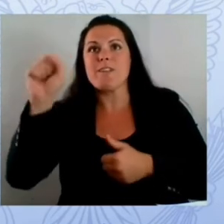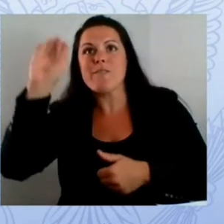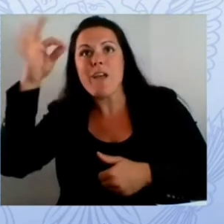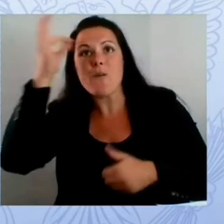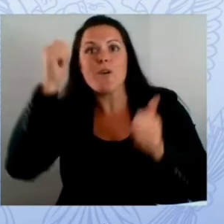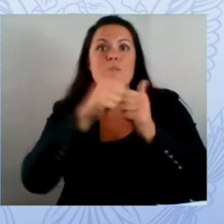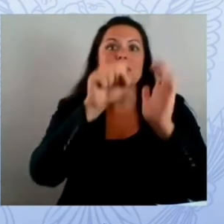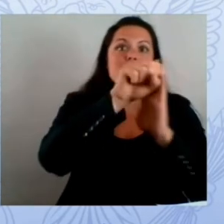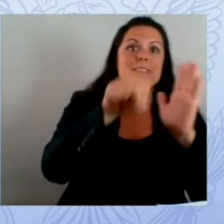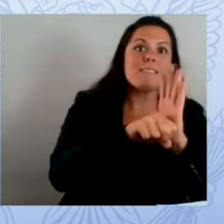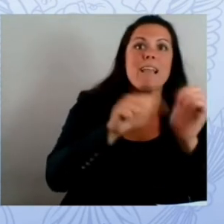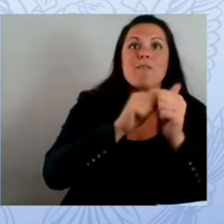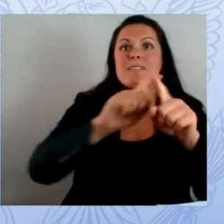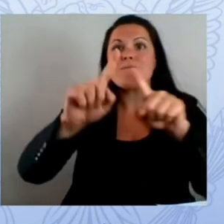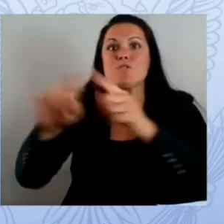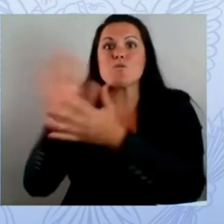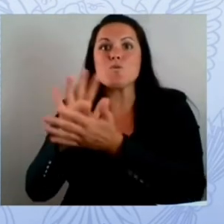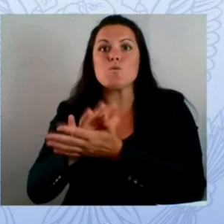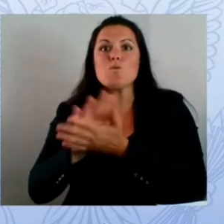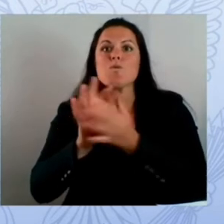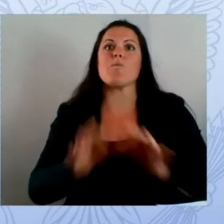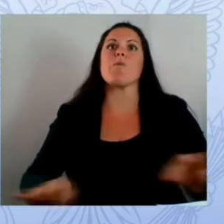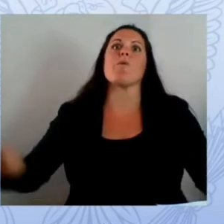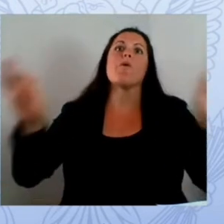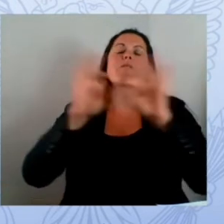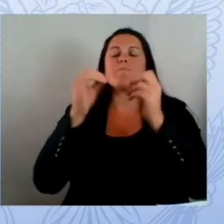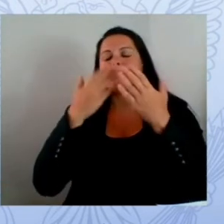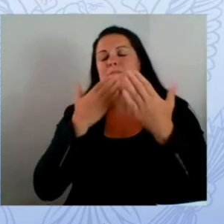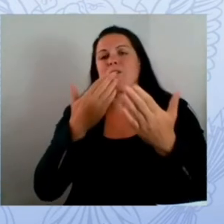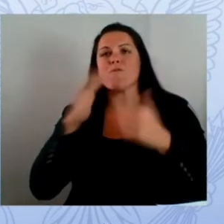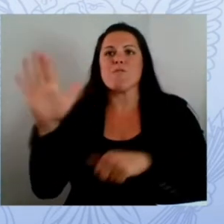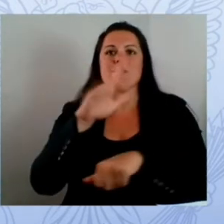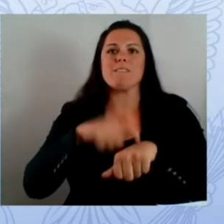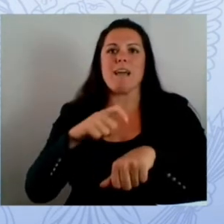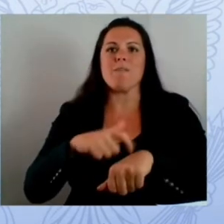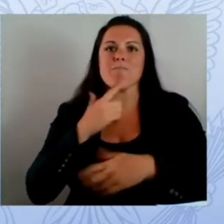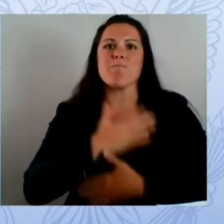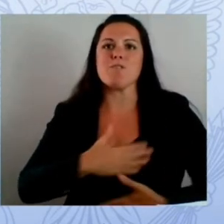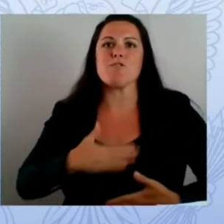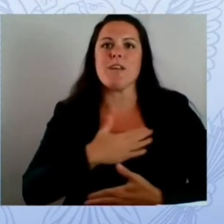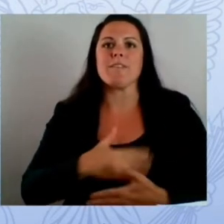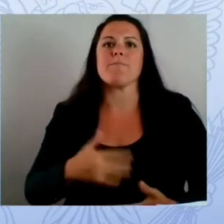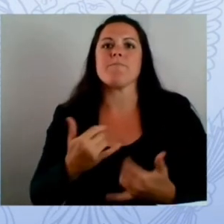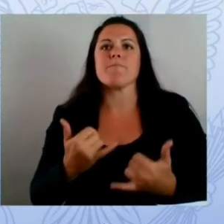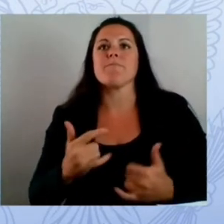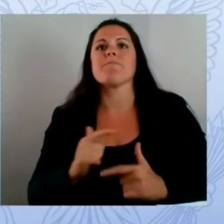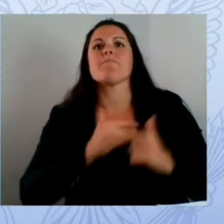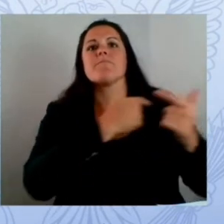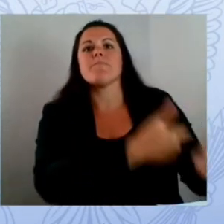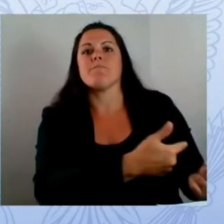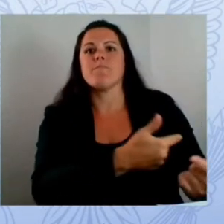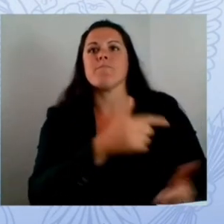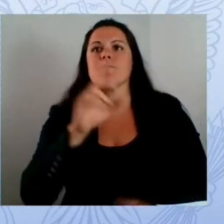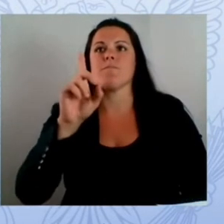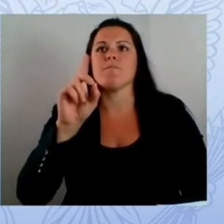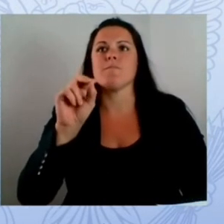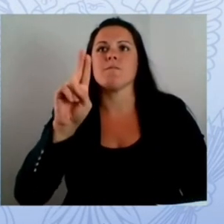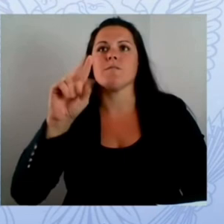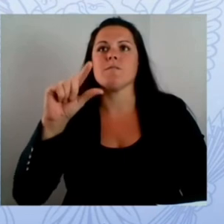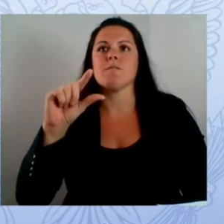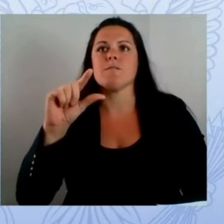thank you very much terry i'd now like to turn it over to doug case the executive director of the kinetic commission for education technology